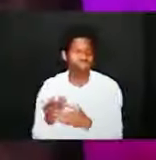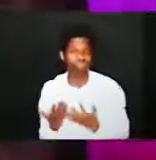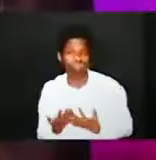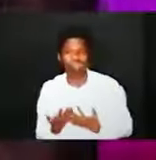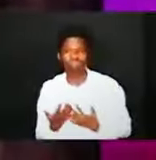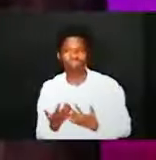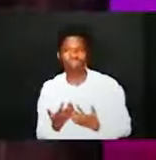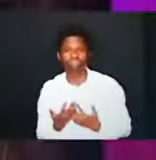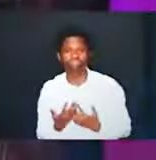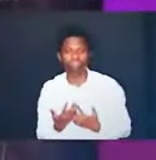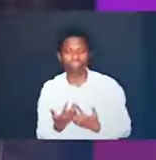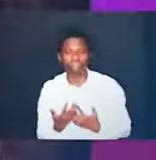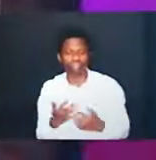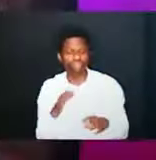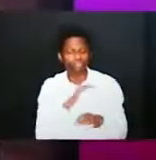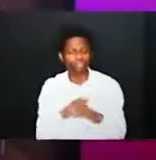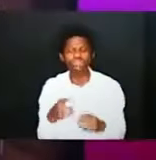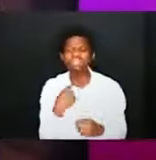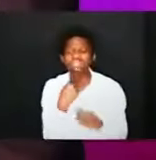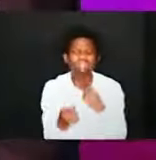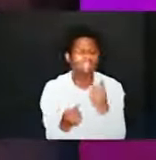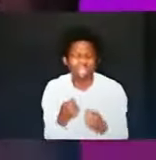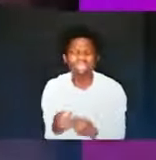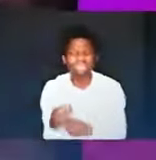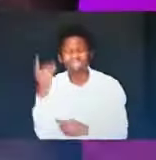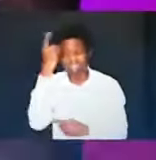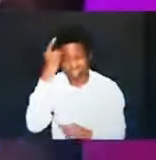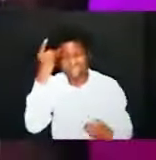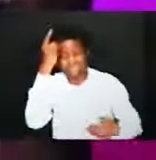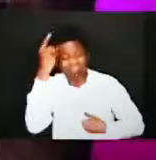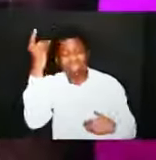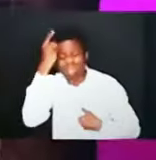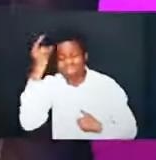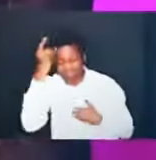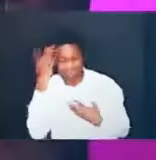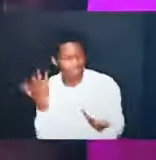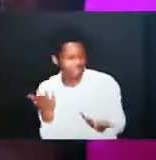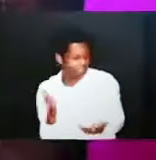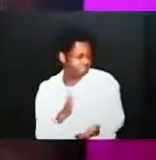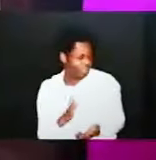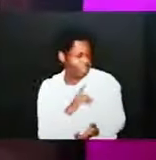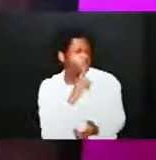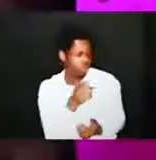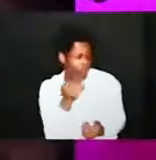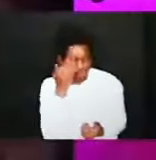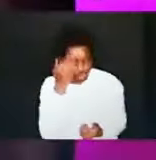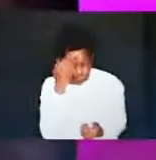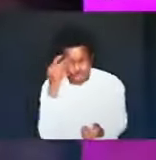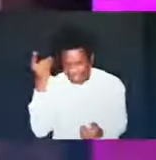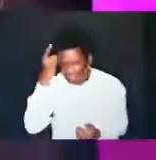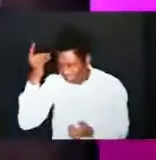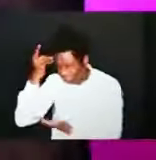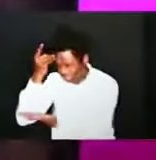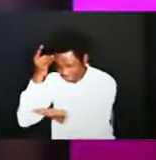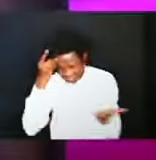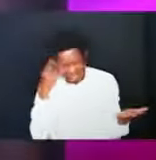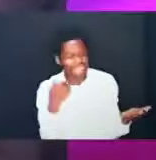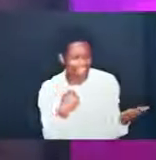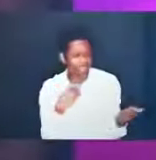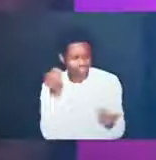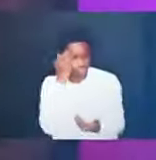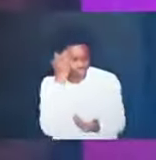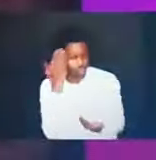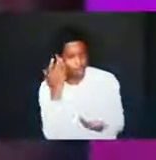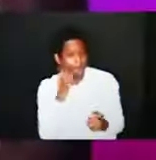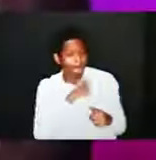don't frighten us with their presence we don't deny their presence but we are seated